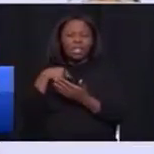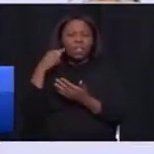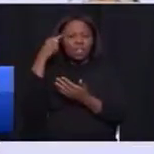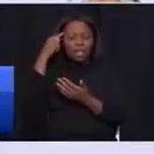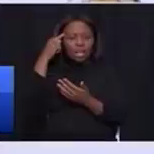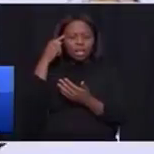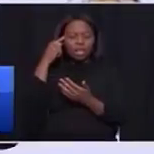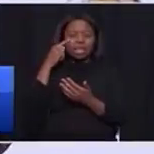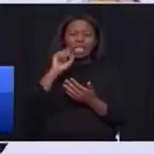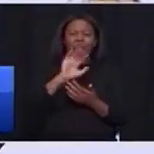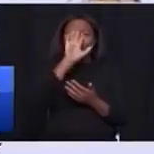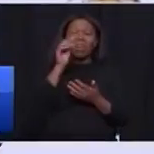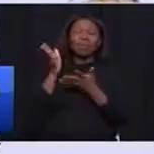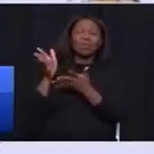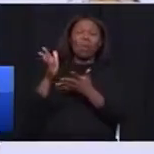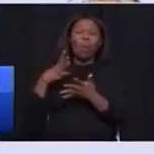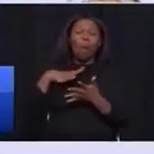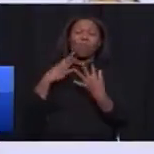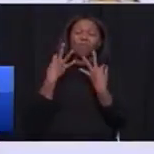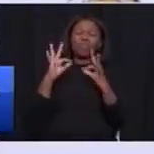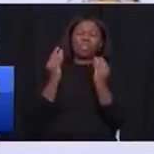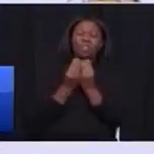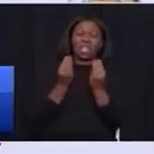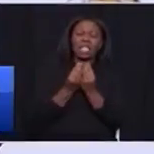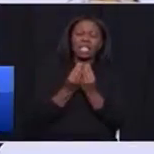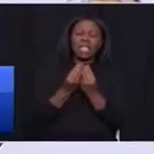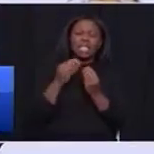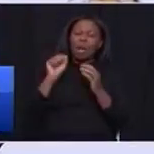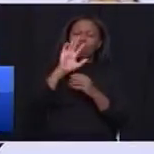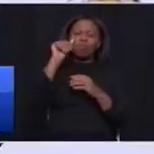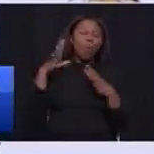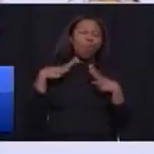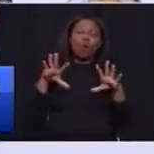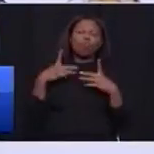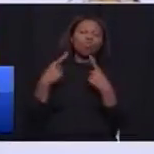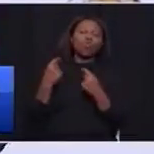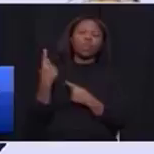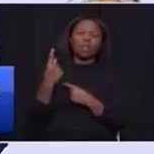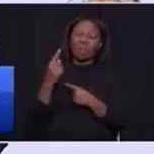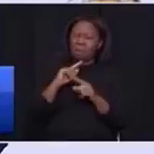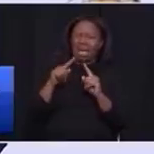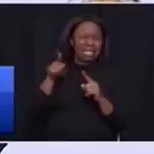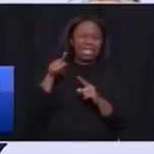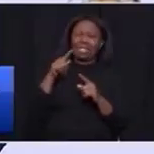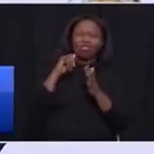want free things from government and they don't want to do anything for themselves. This is a myth.